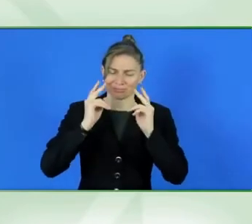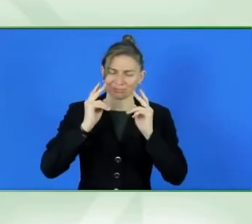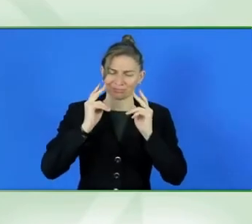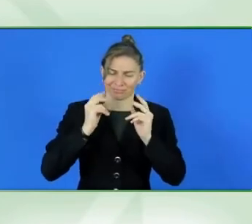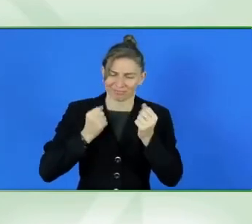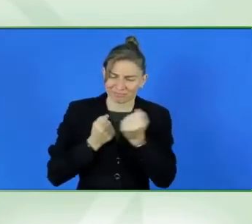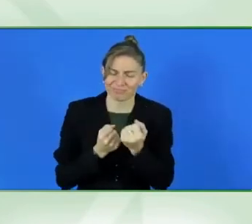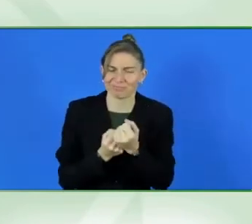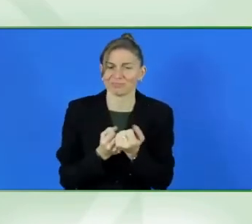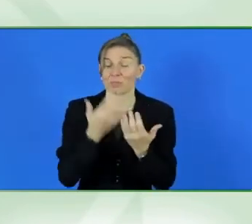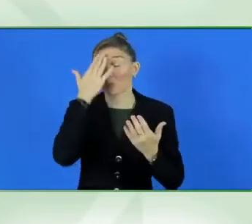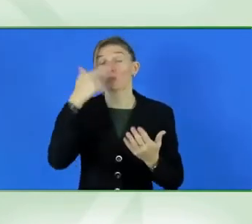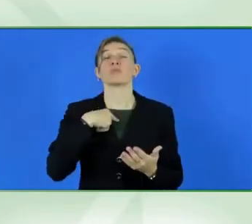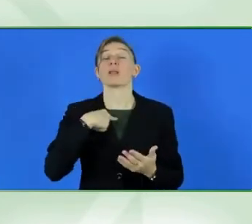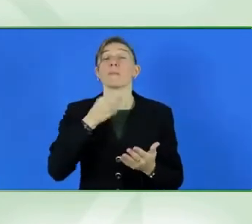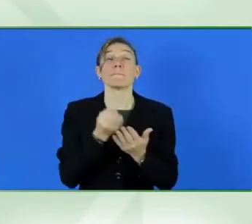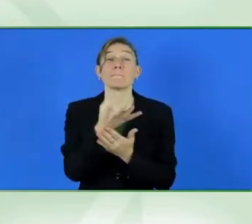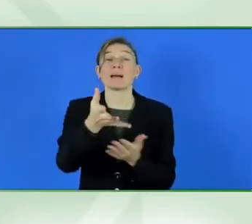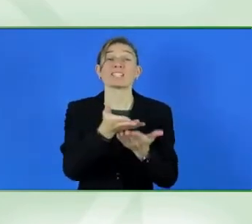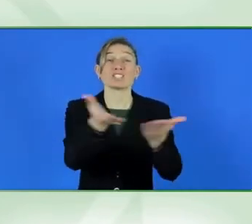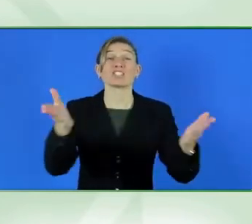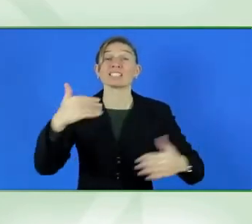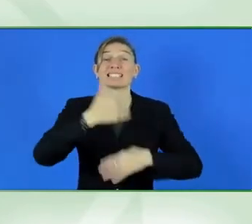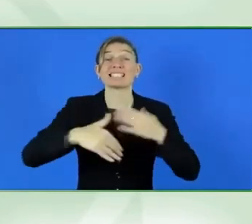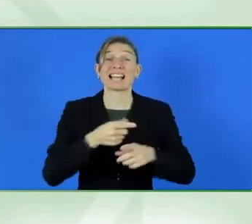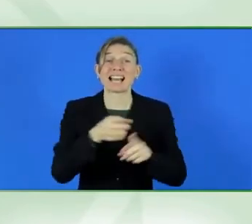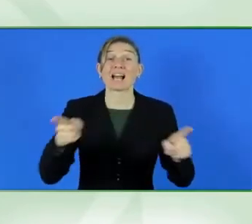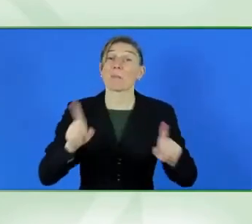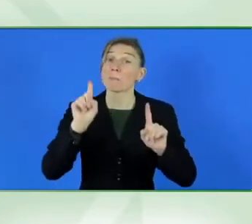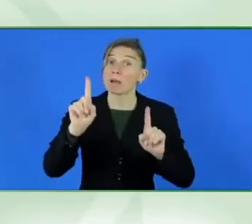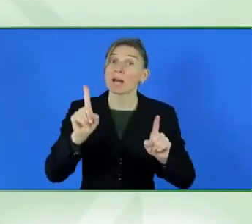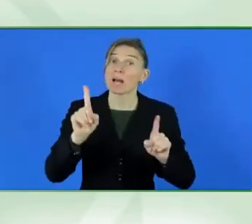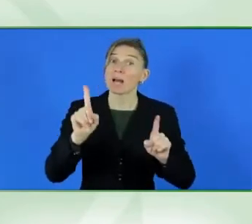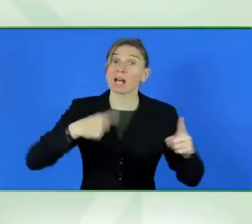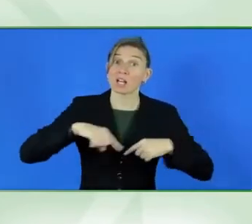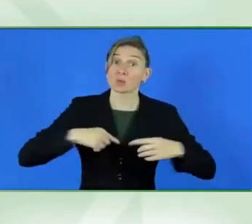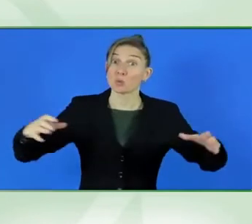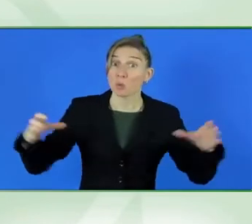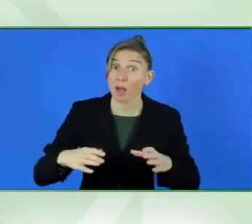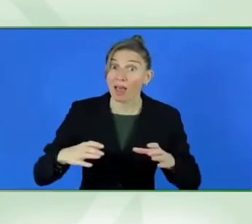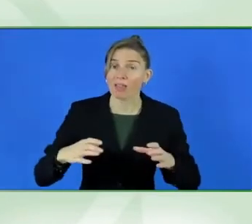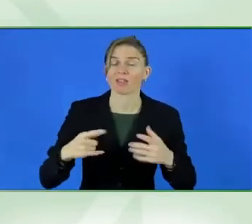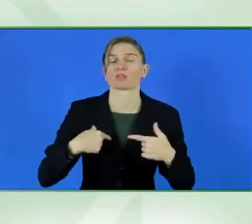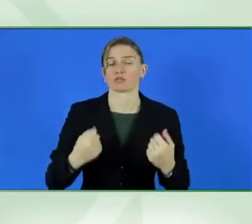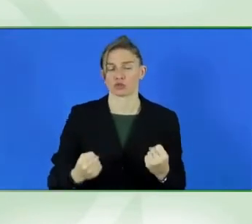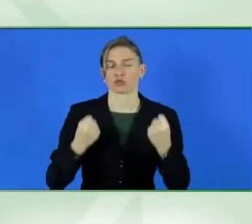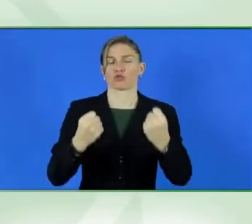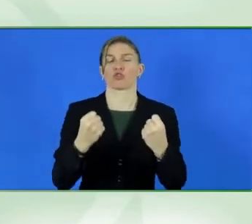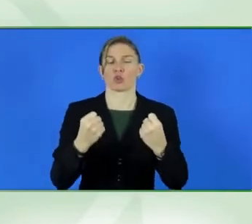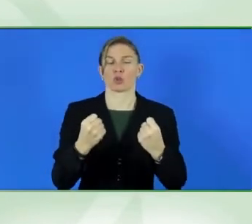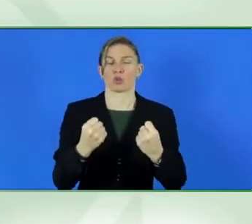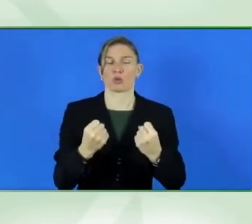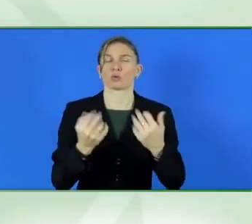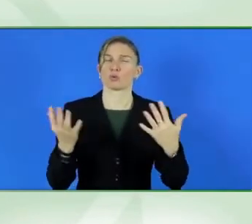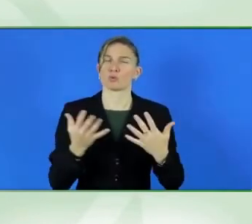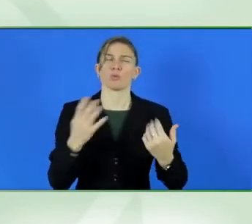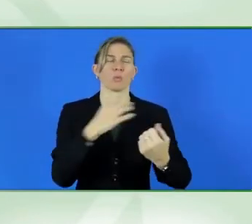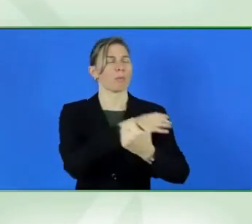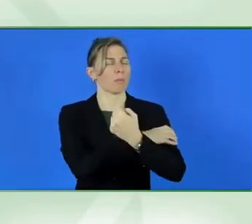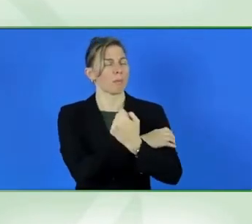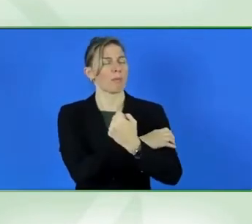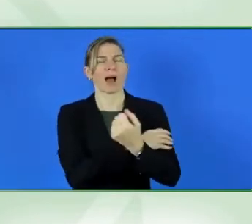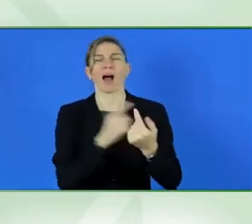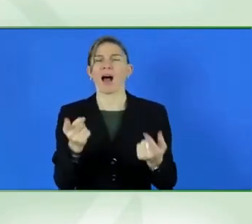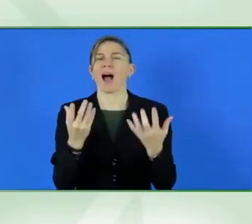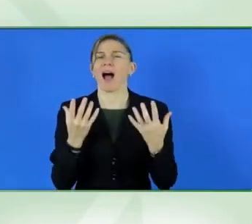is we are stronger when we are together. Use the power that you have, whether that's through social media,